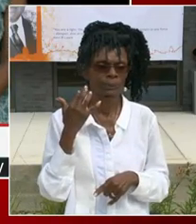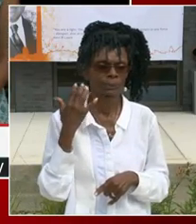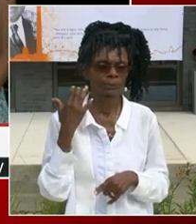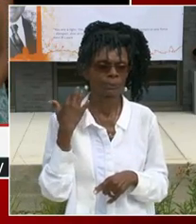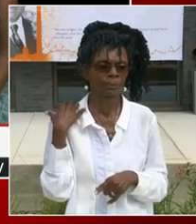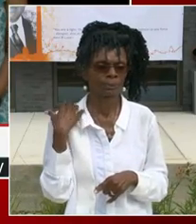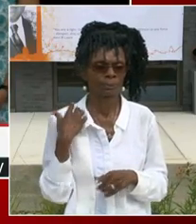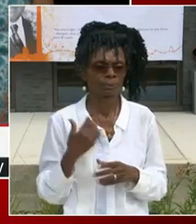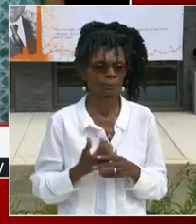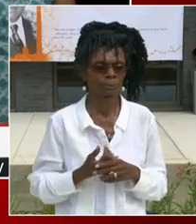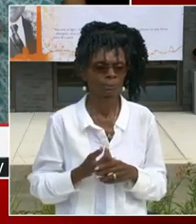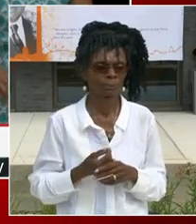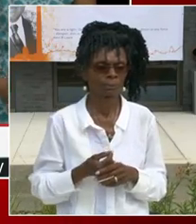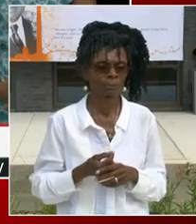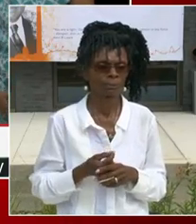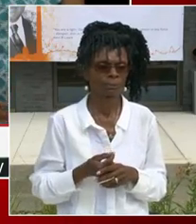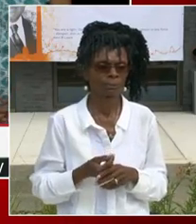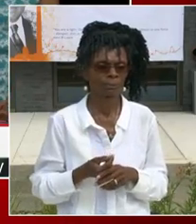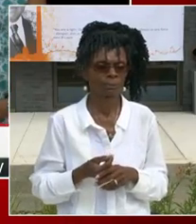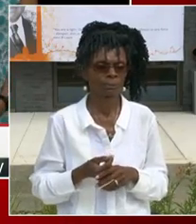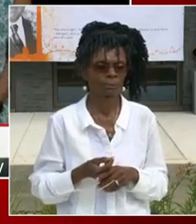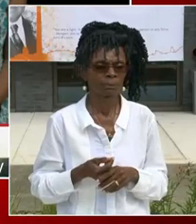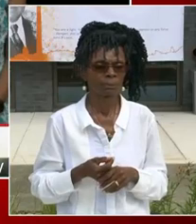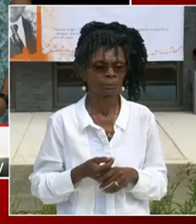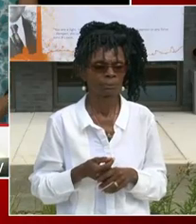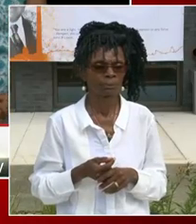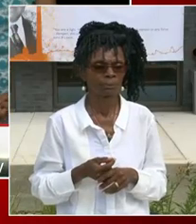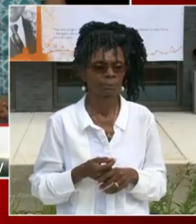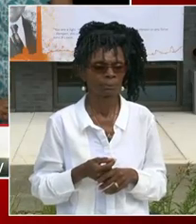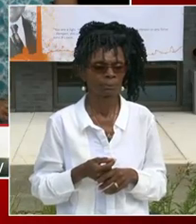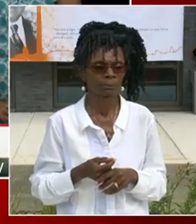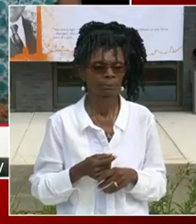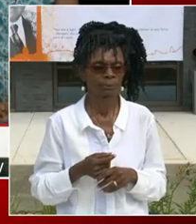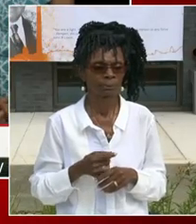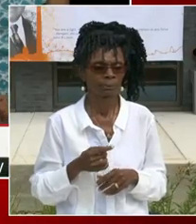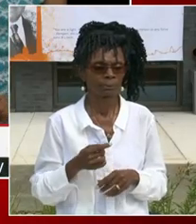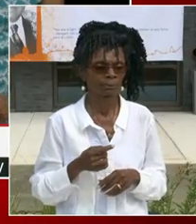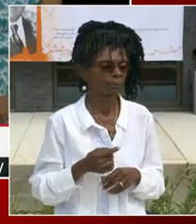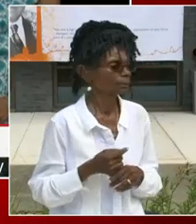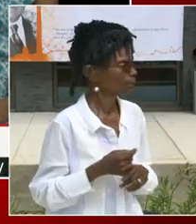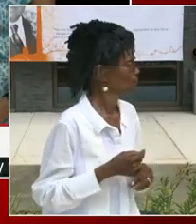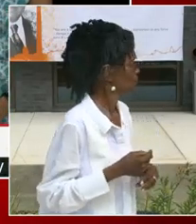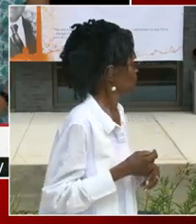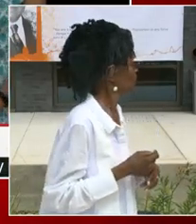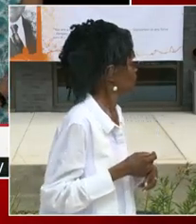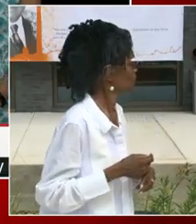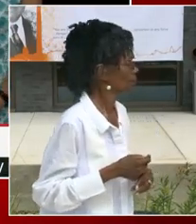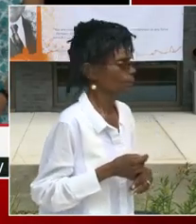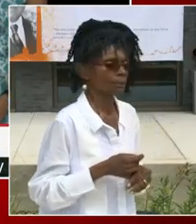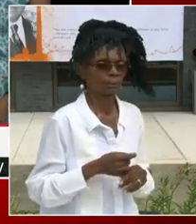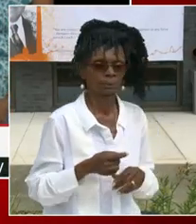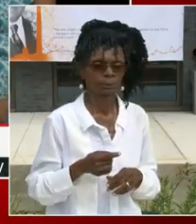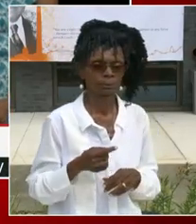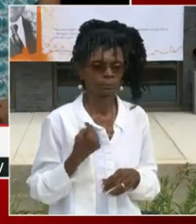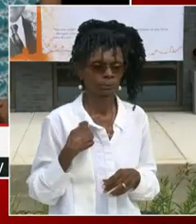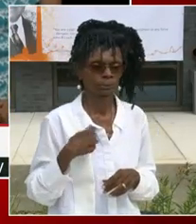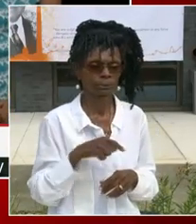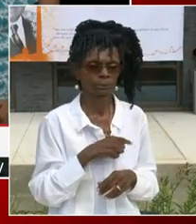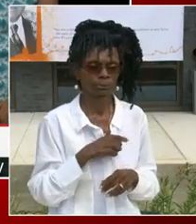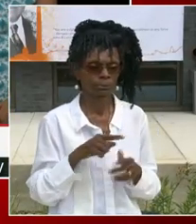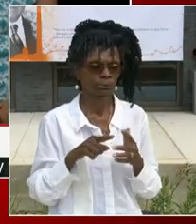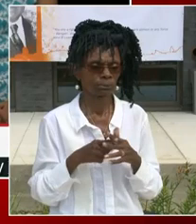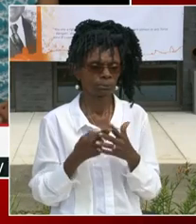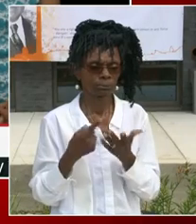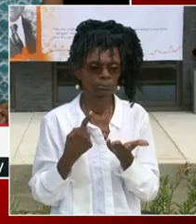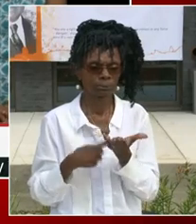Well, I think he was pretty little. He was three years old when we started to talk about this. That's incredible.